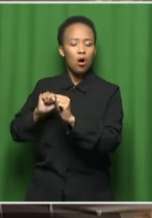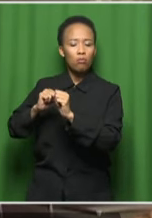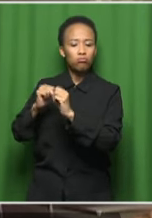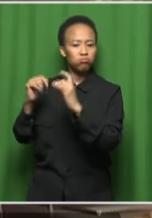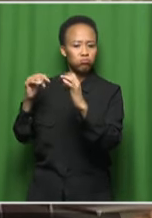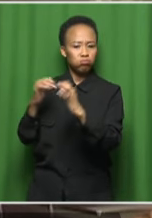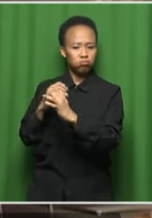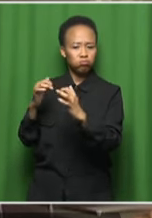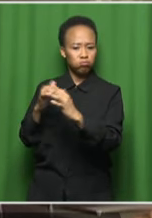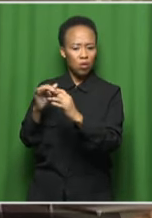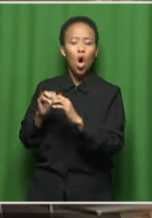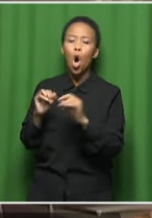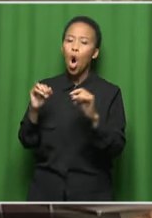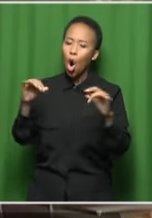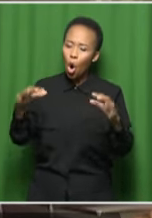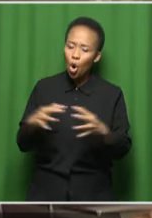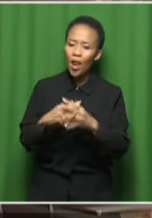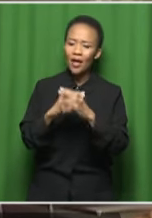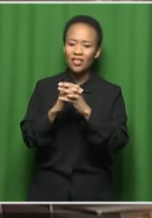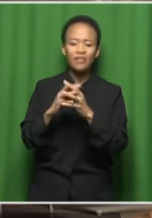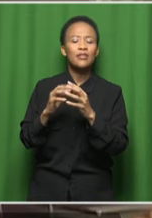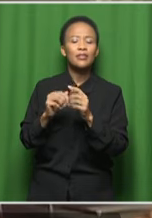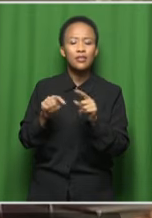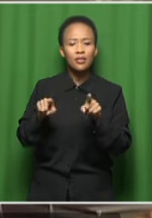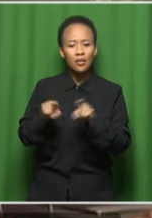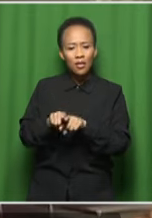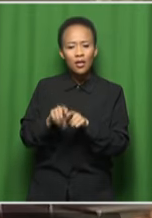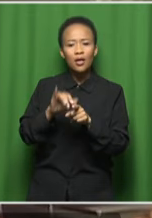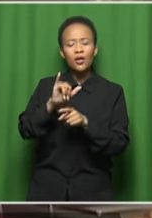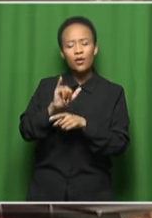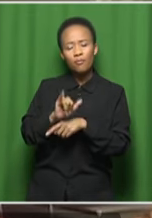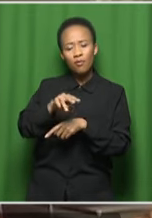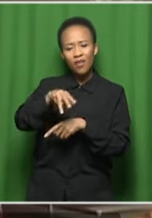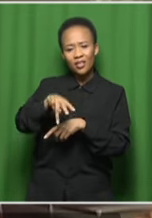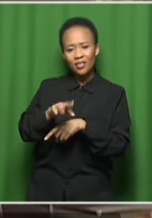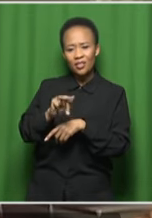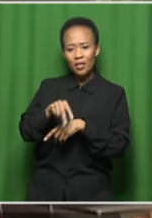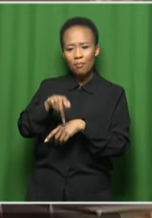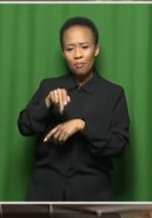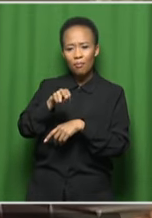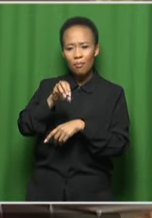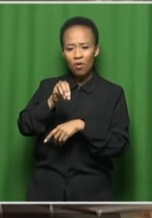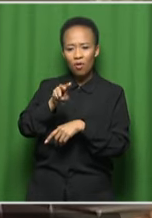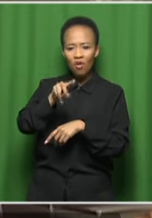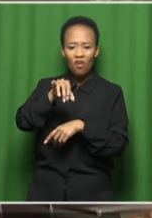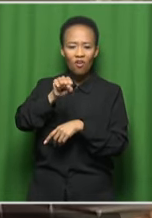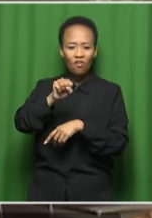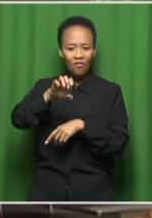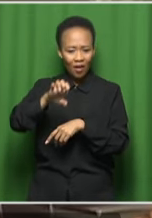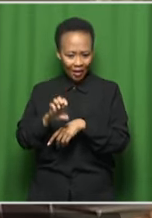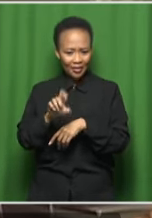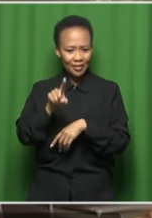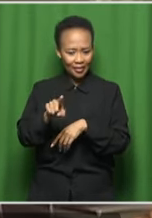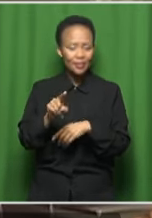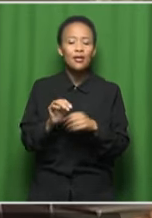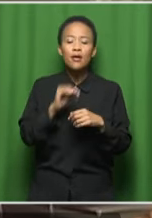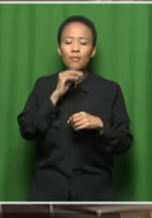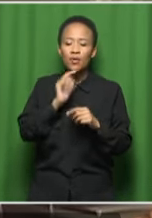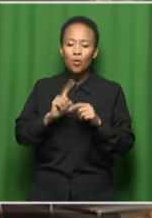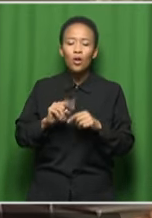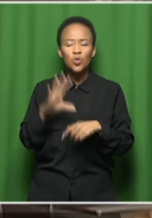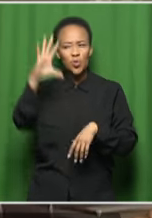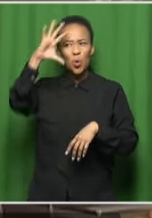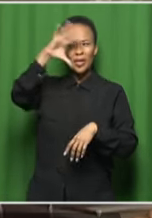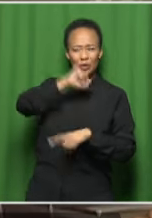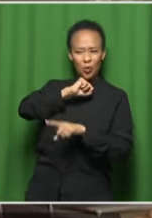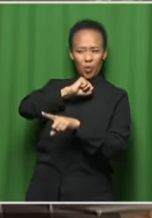collectivity and in improvisation, you have to say that collectivity goes back through time. And that is why